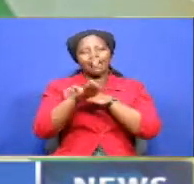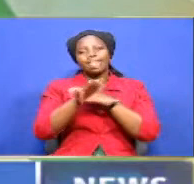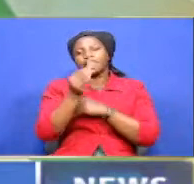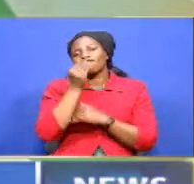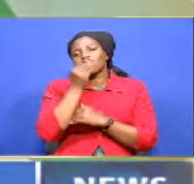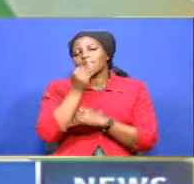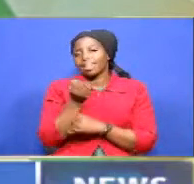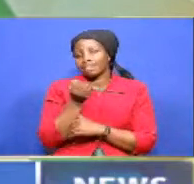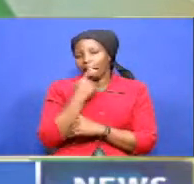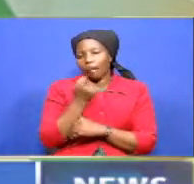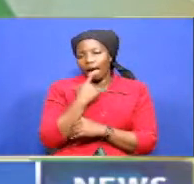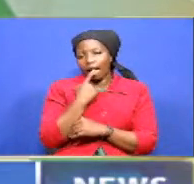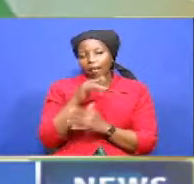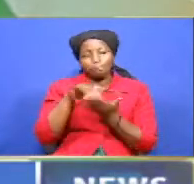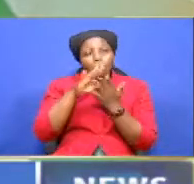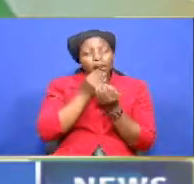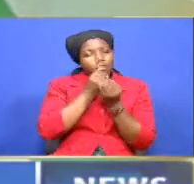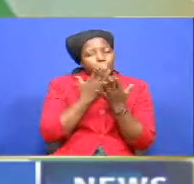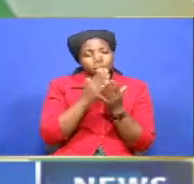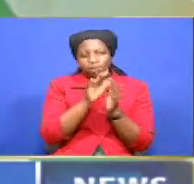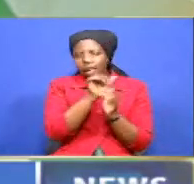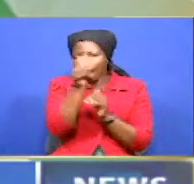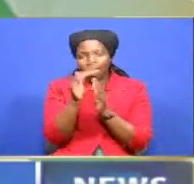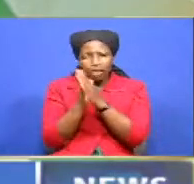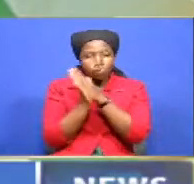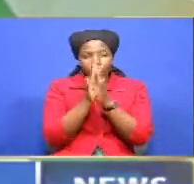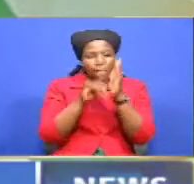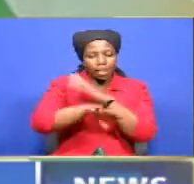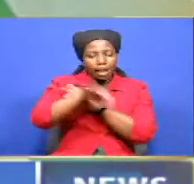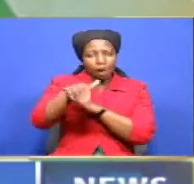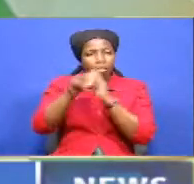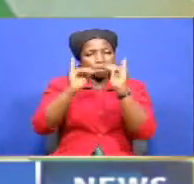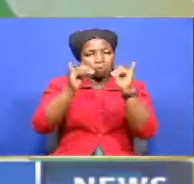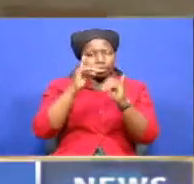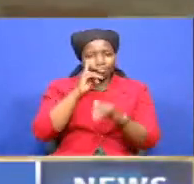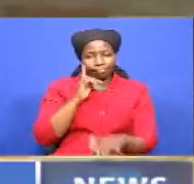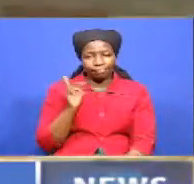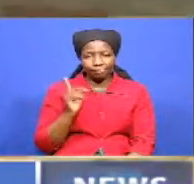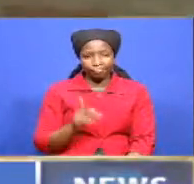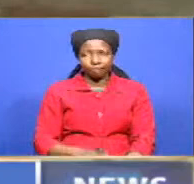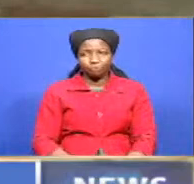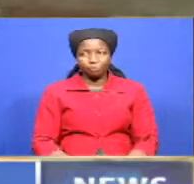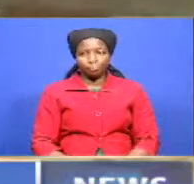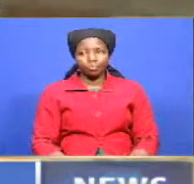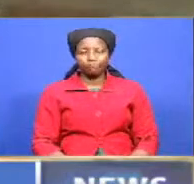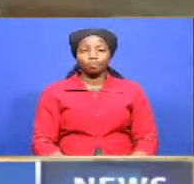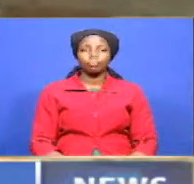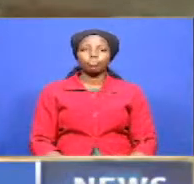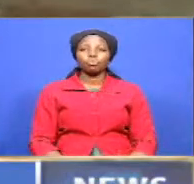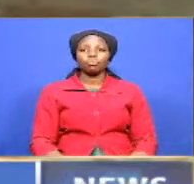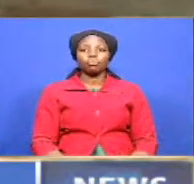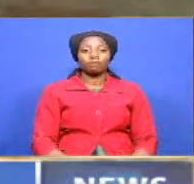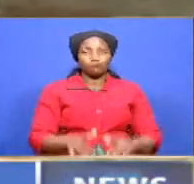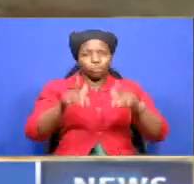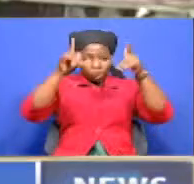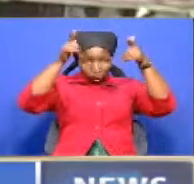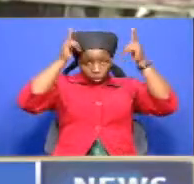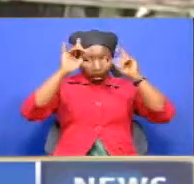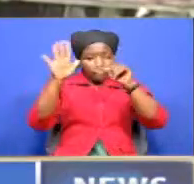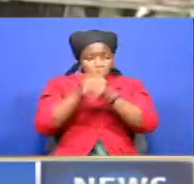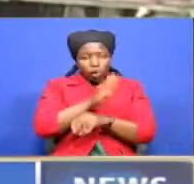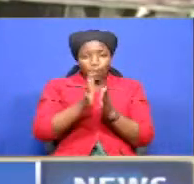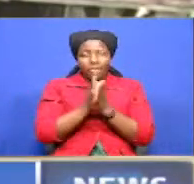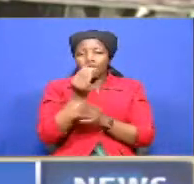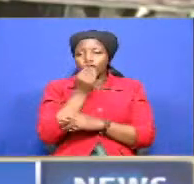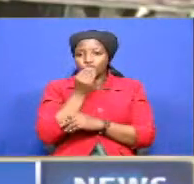drugs details details of these and other stories in our county news roundup truckloaded with food staff